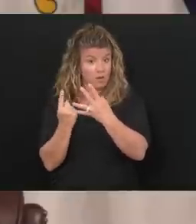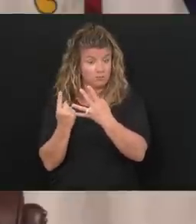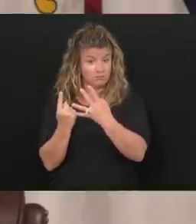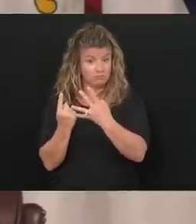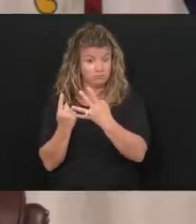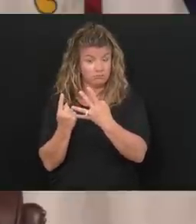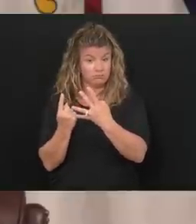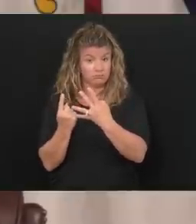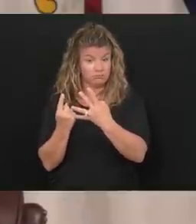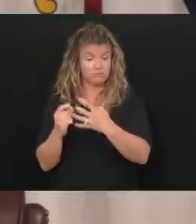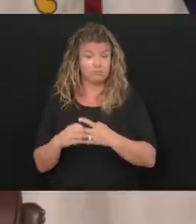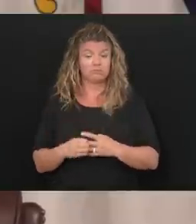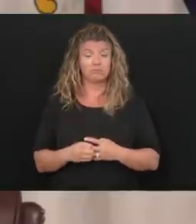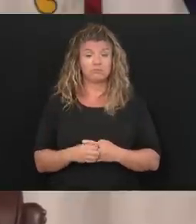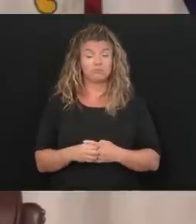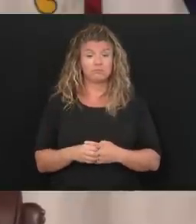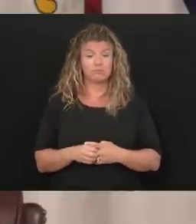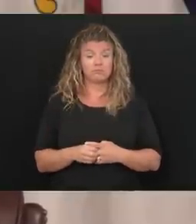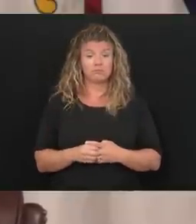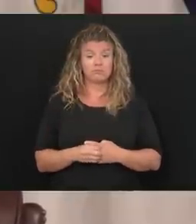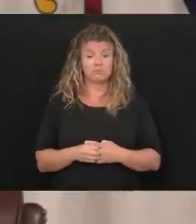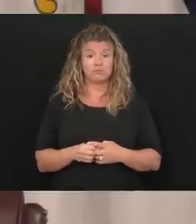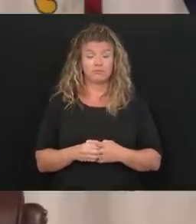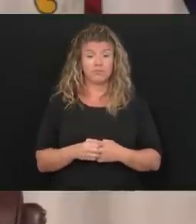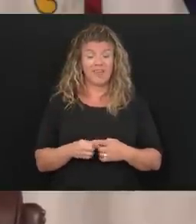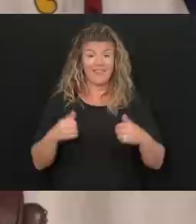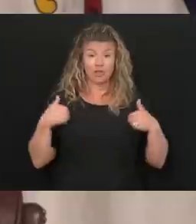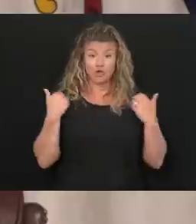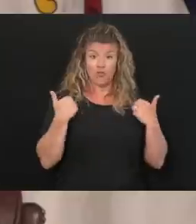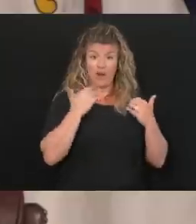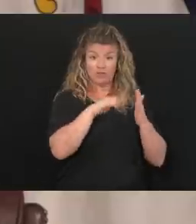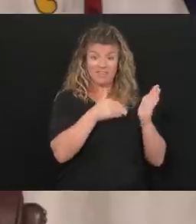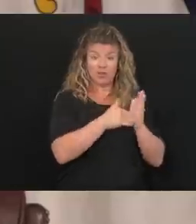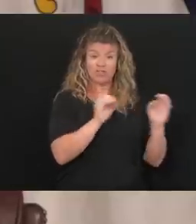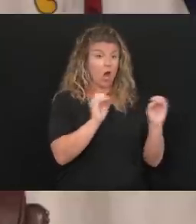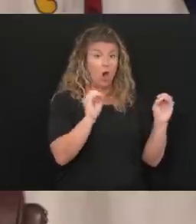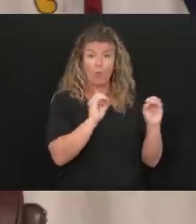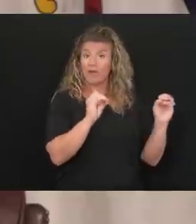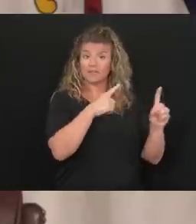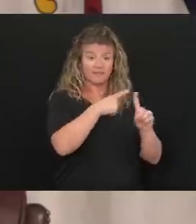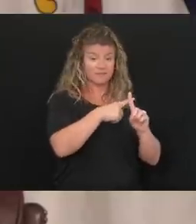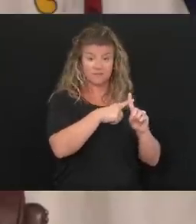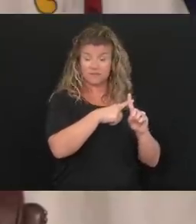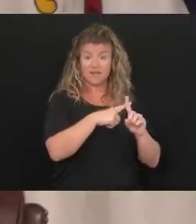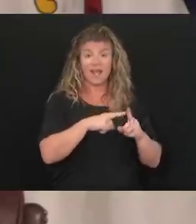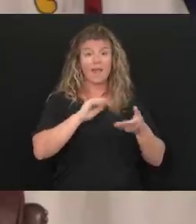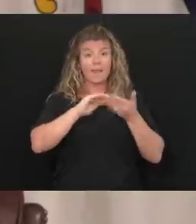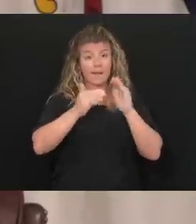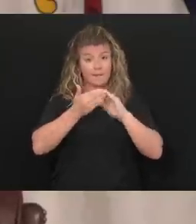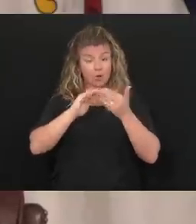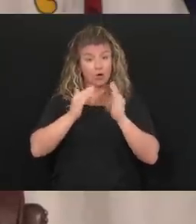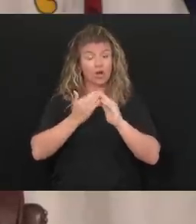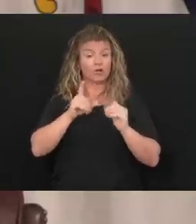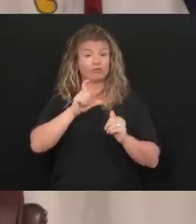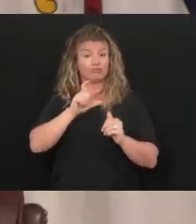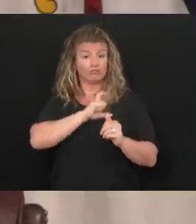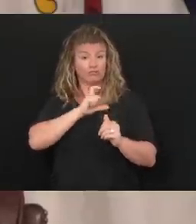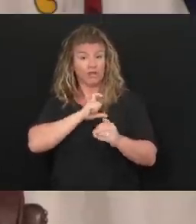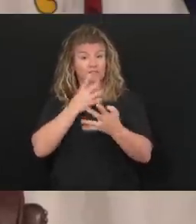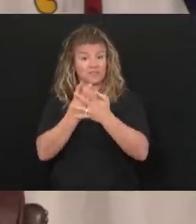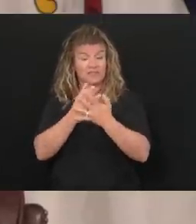And no cases of any juvenile, you know, positives or the community correction centers,